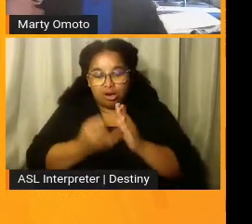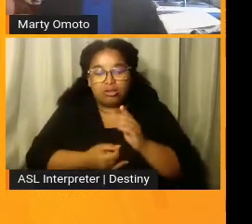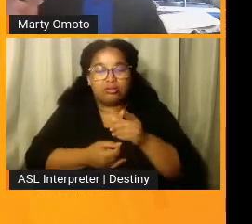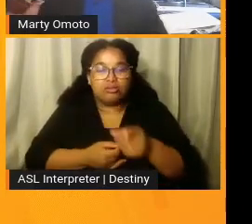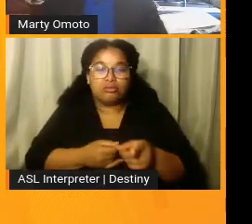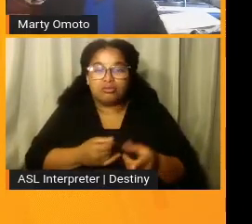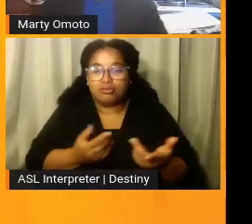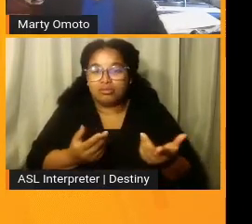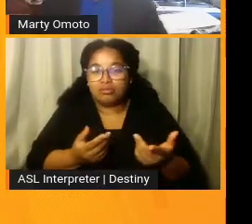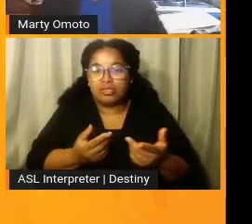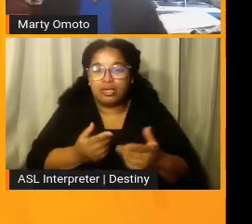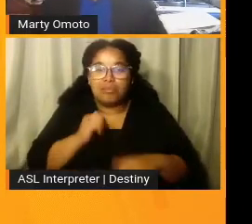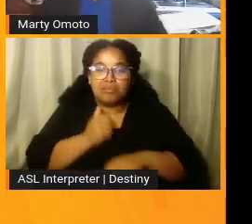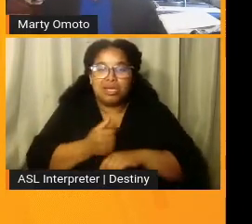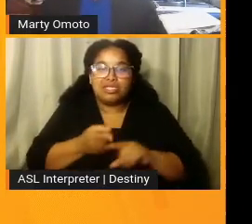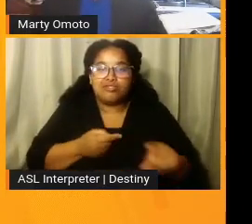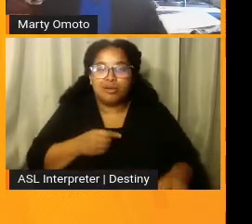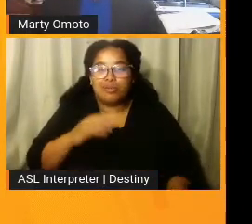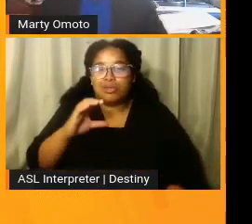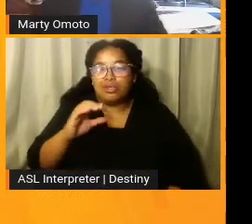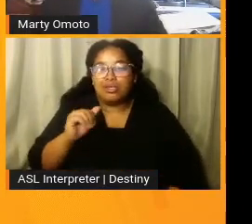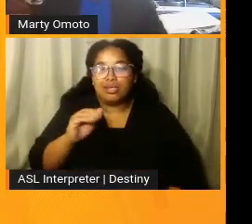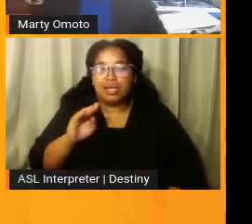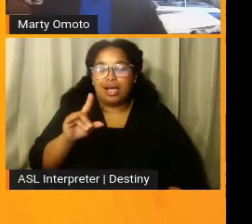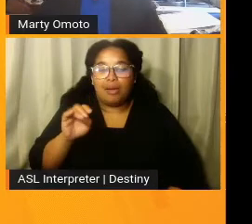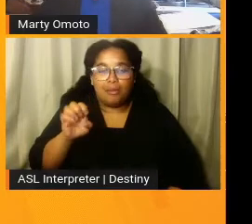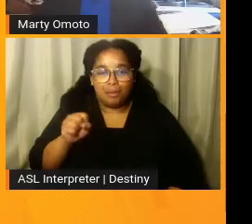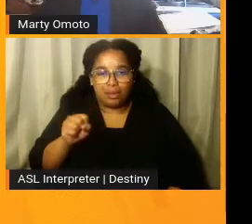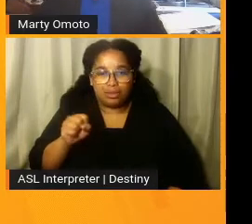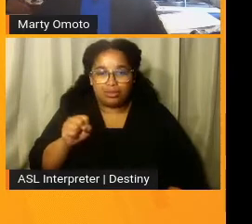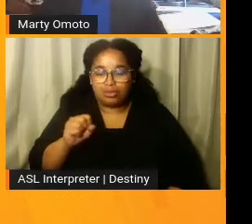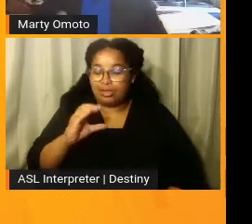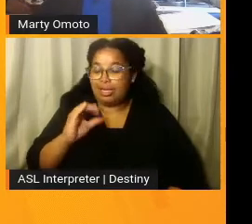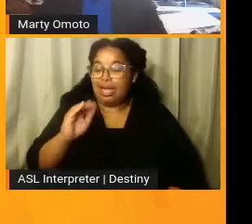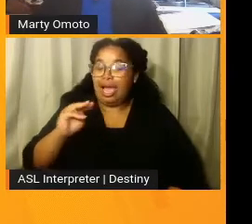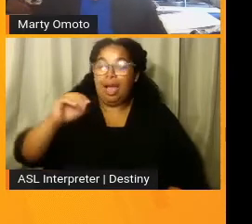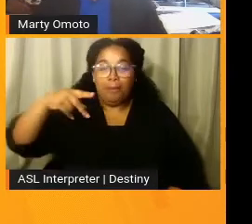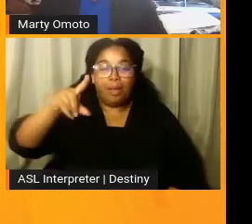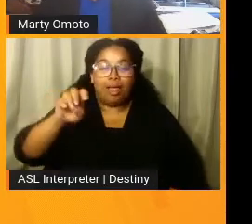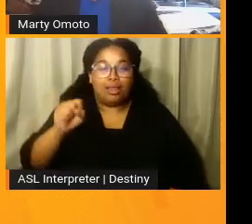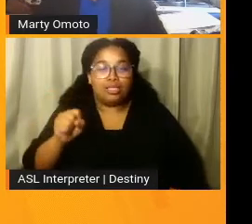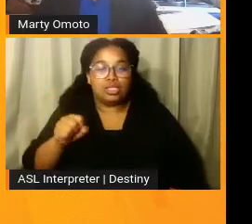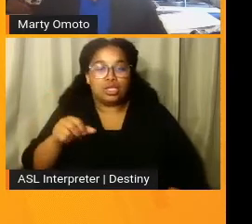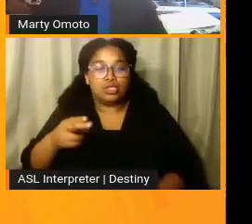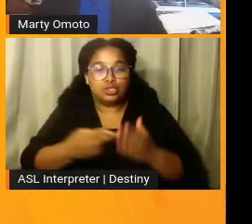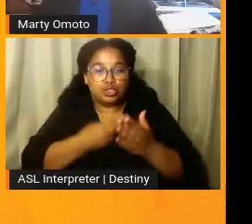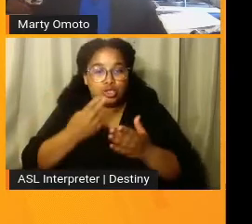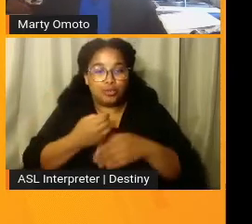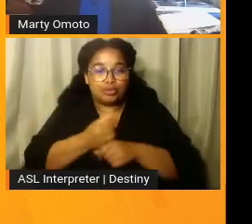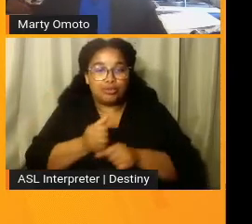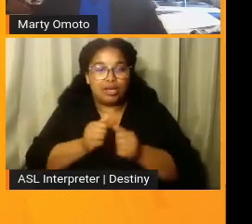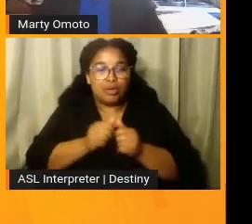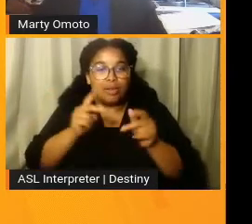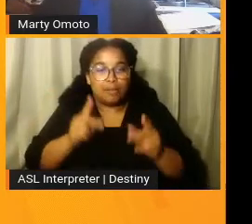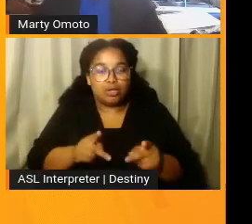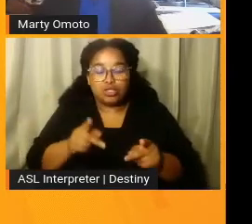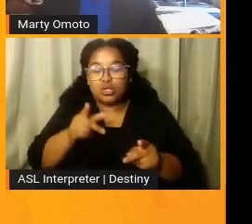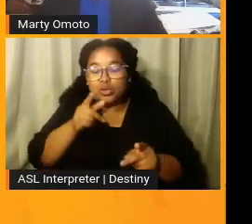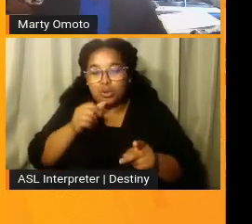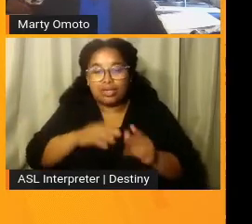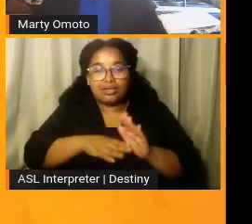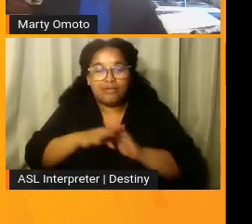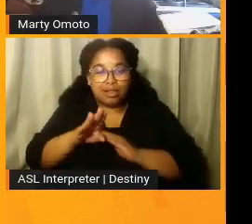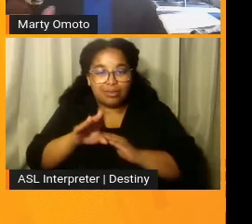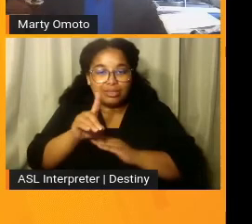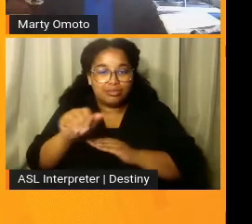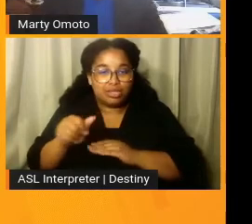you know, it's based on the Campbell soup, um, was actually designed, created by a person with developmental disabilities. Uh, she